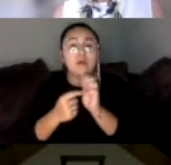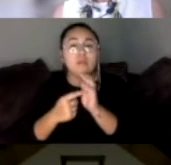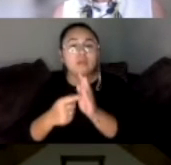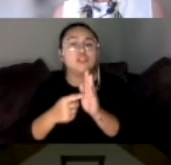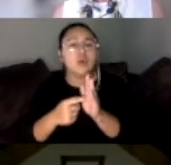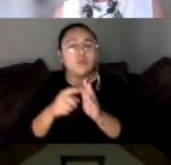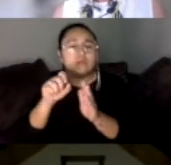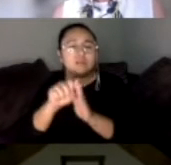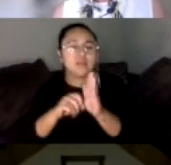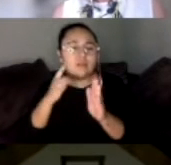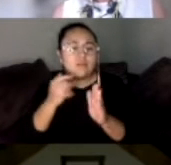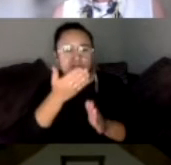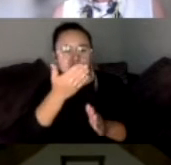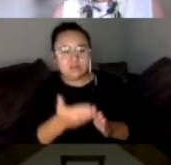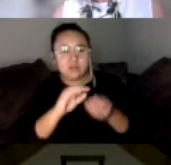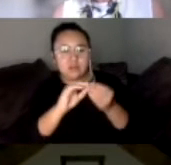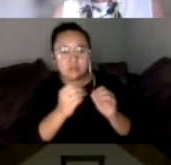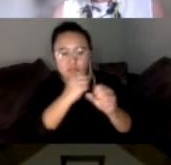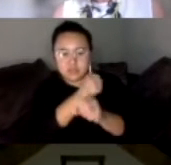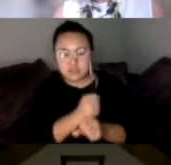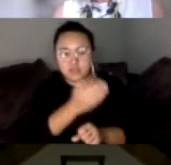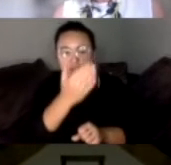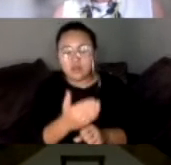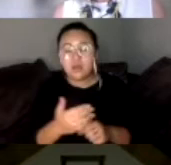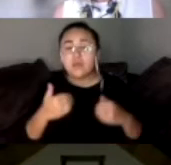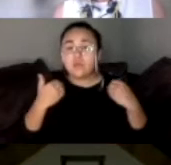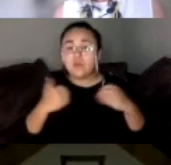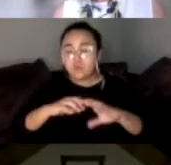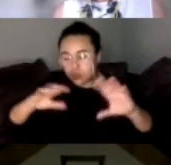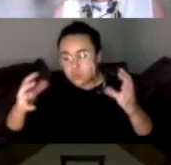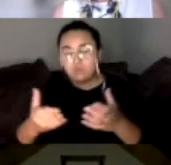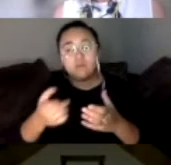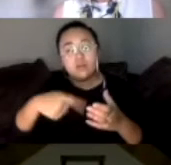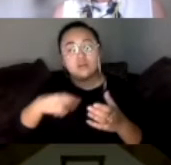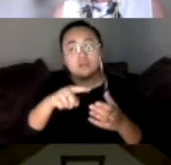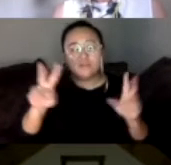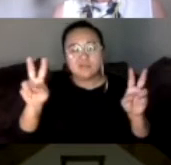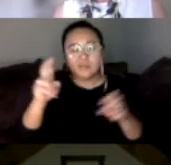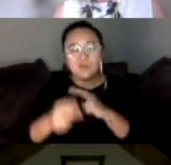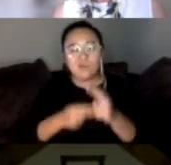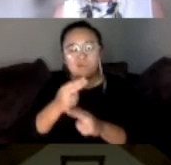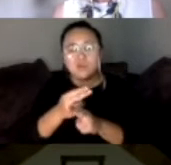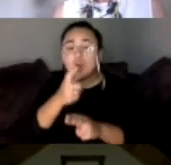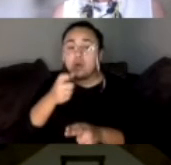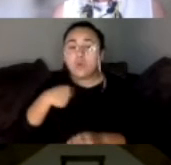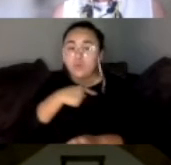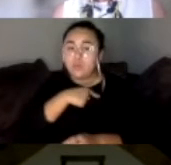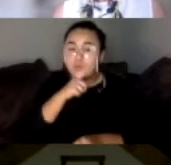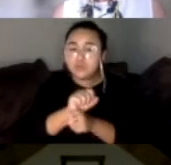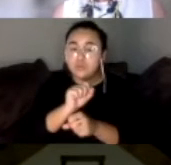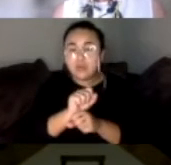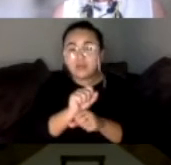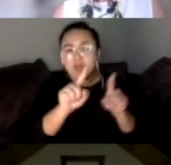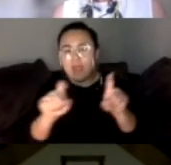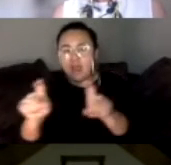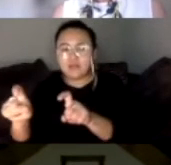So what we have in front of us is basically the youth universe. This gives you a sense of, you know, who we actually had to choose from in order